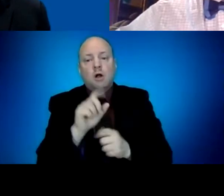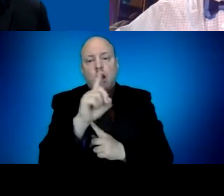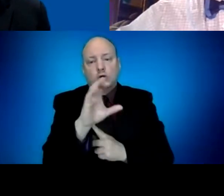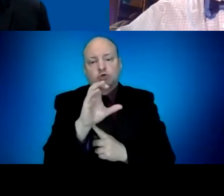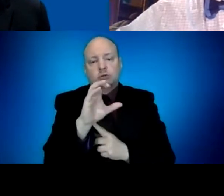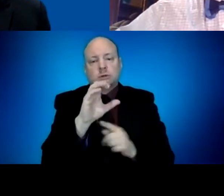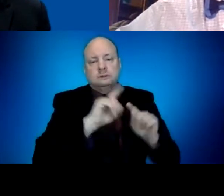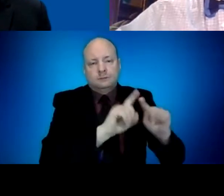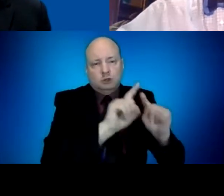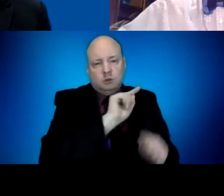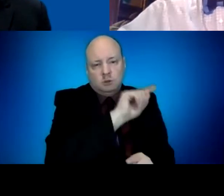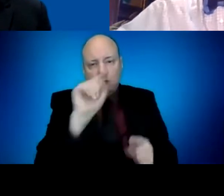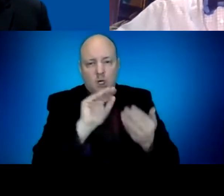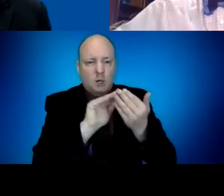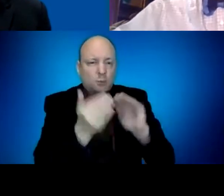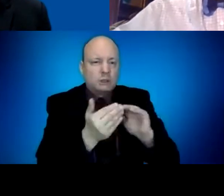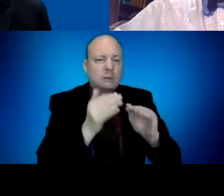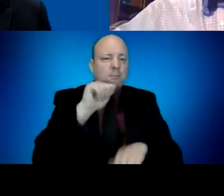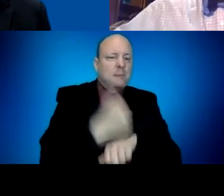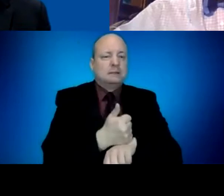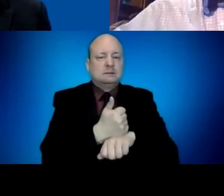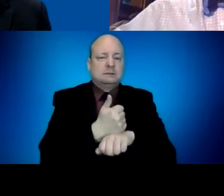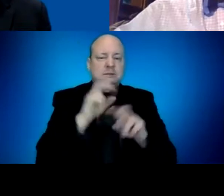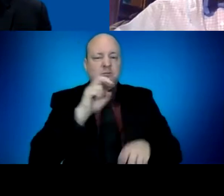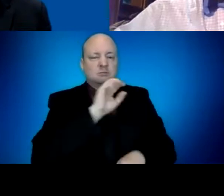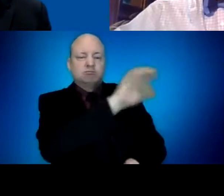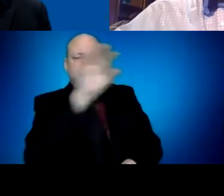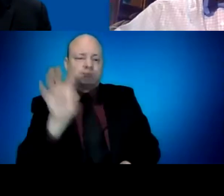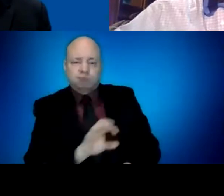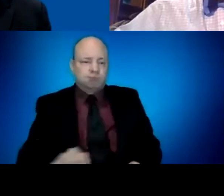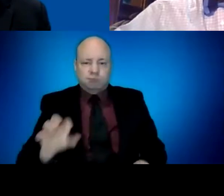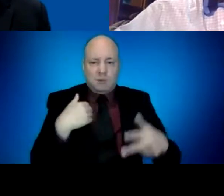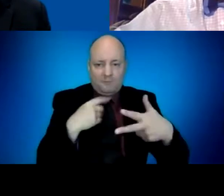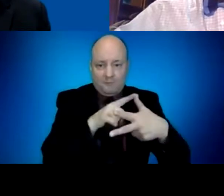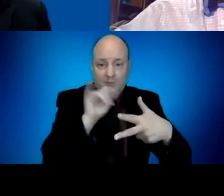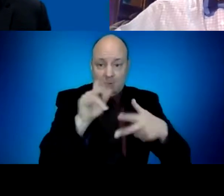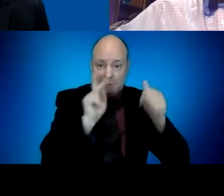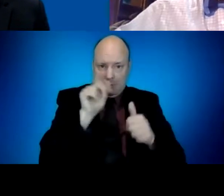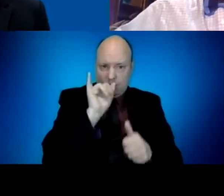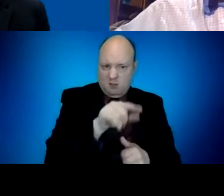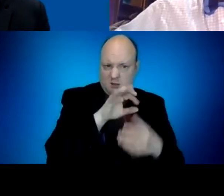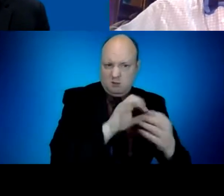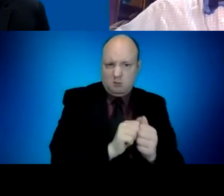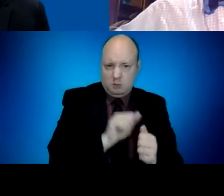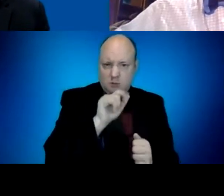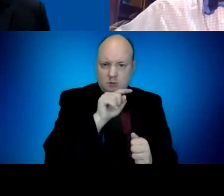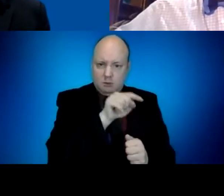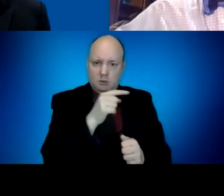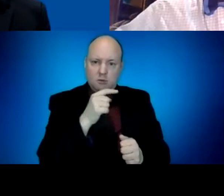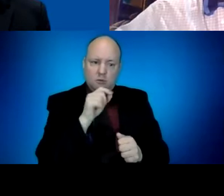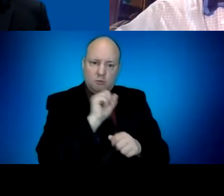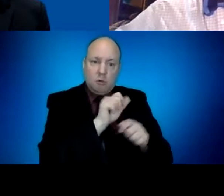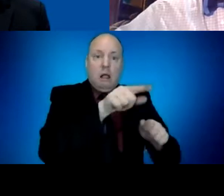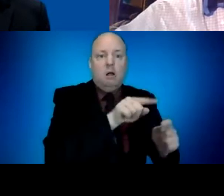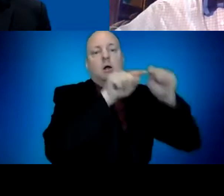directly with people in them and are trusted voices in those communities as a way that local public health can leverage its investments and the